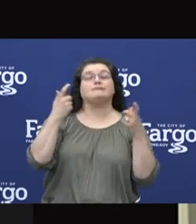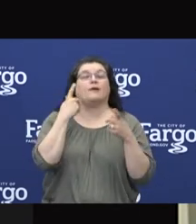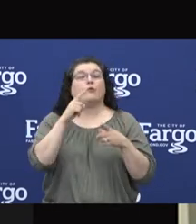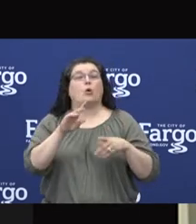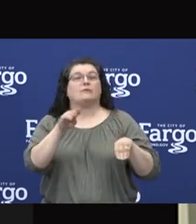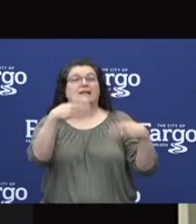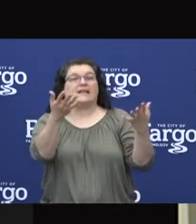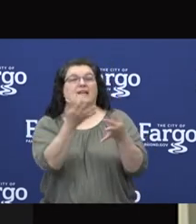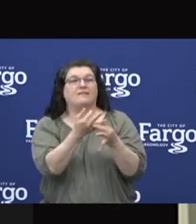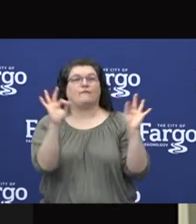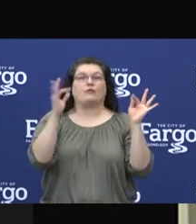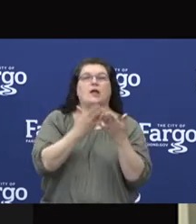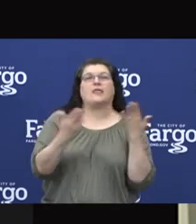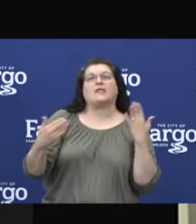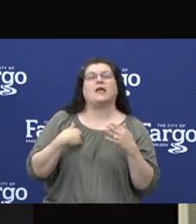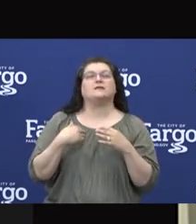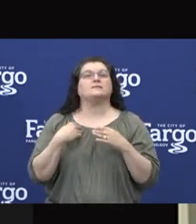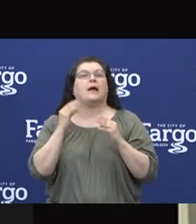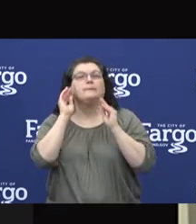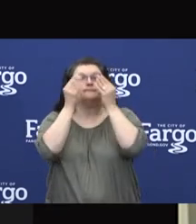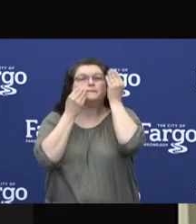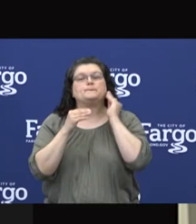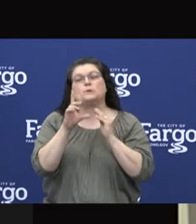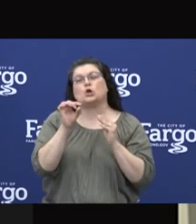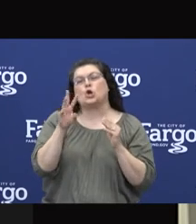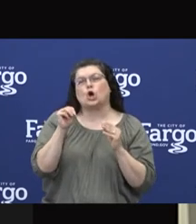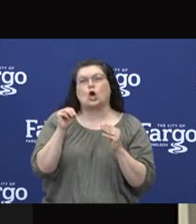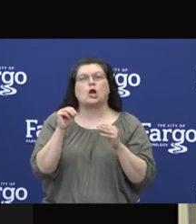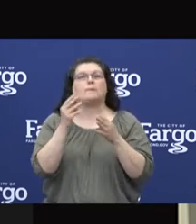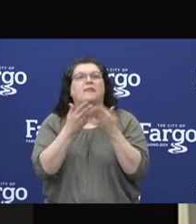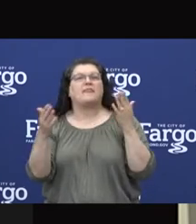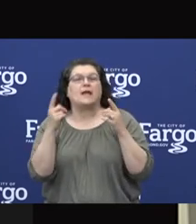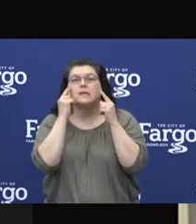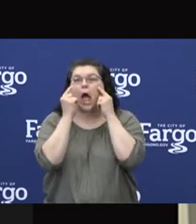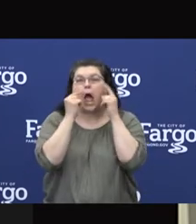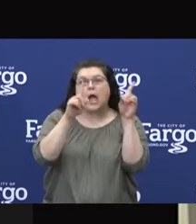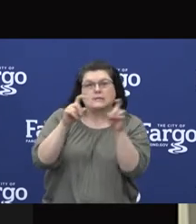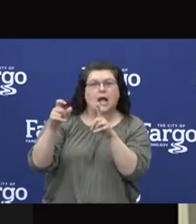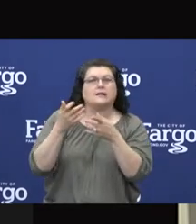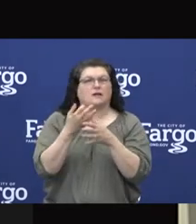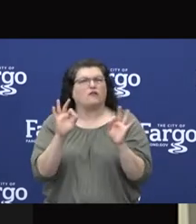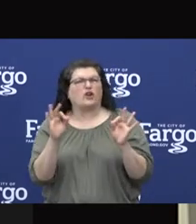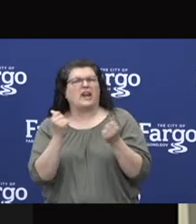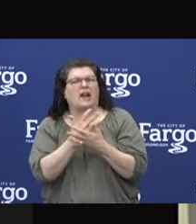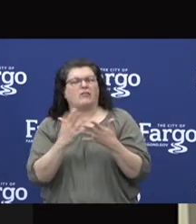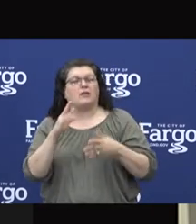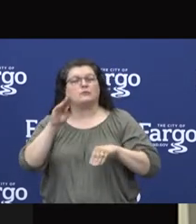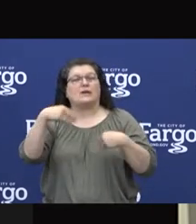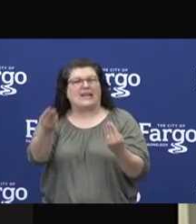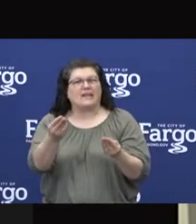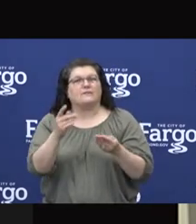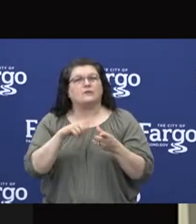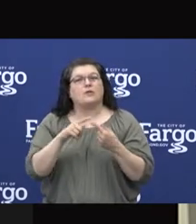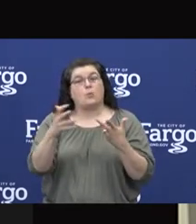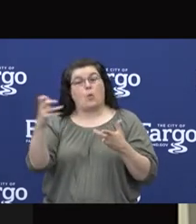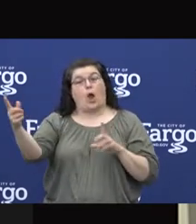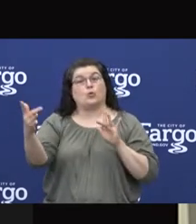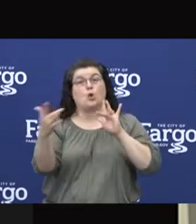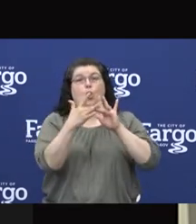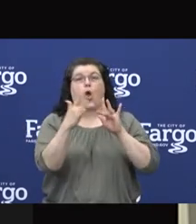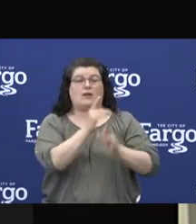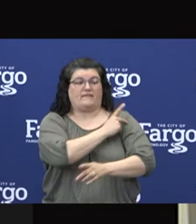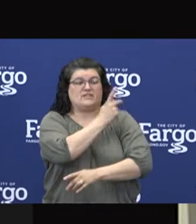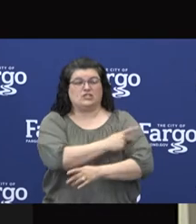items like dermatology and eye exams, to encourage people to make appointments and re-engage with their physicians.